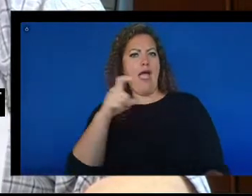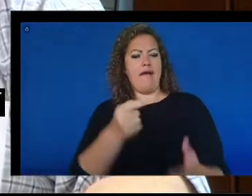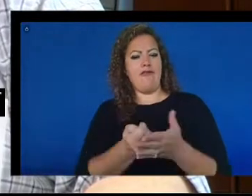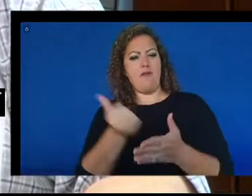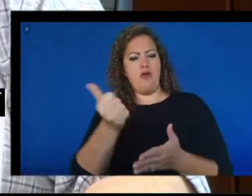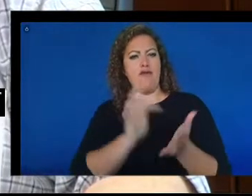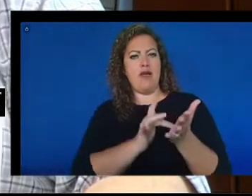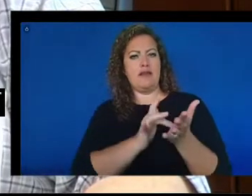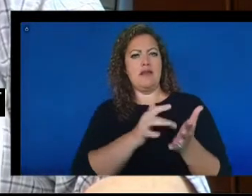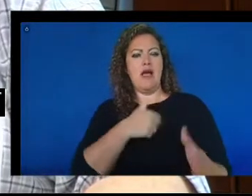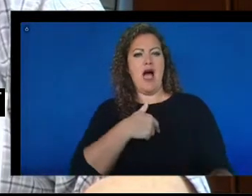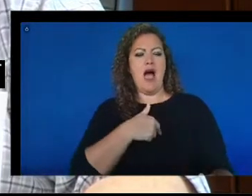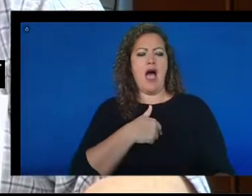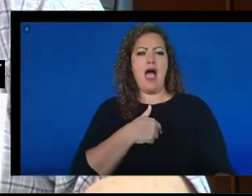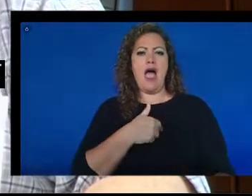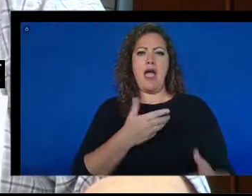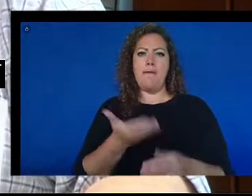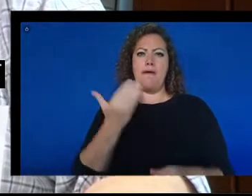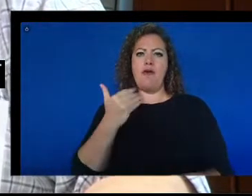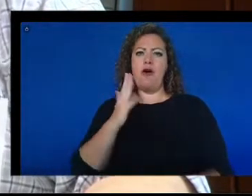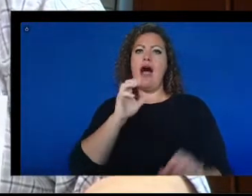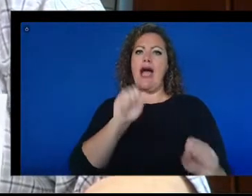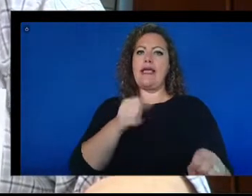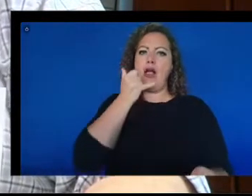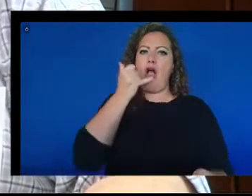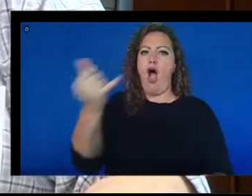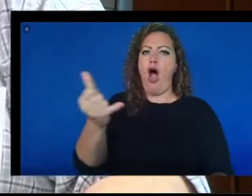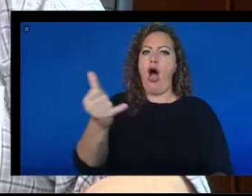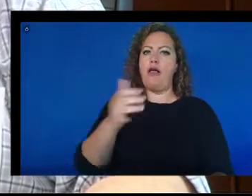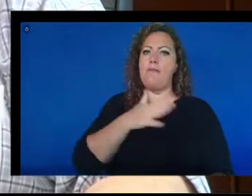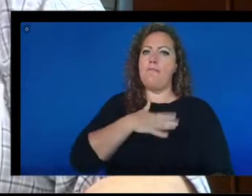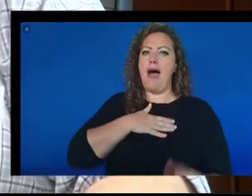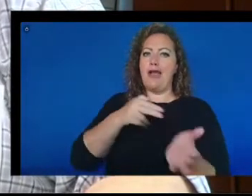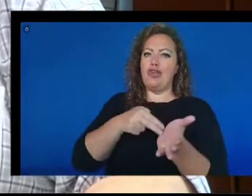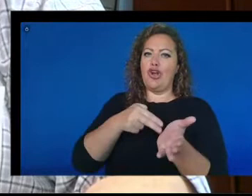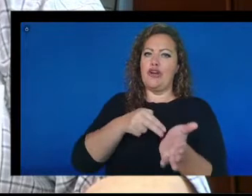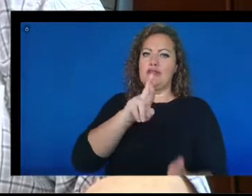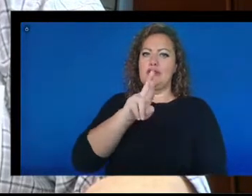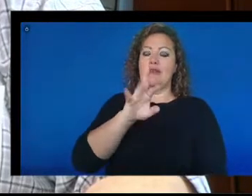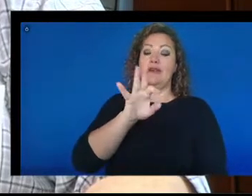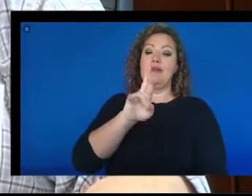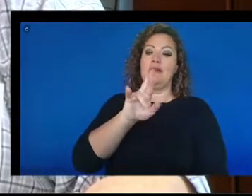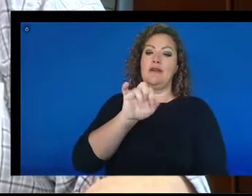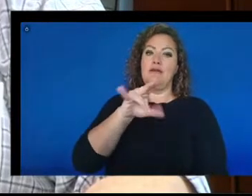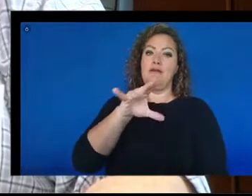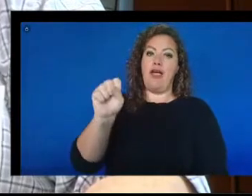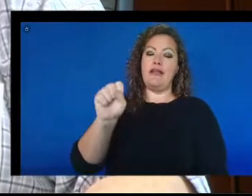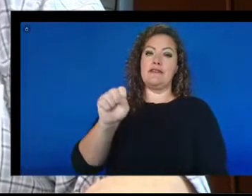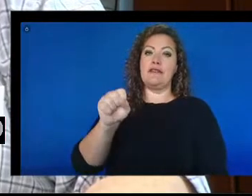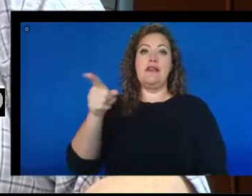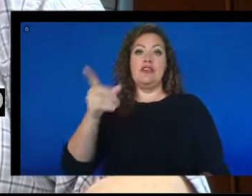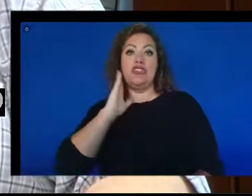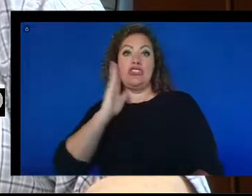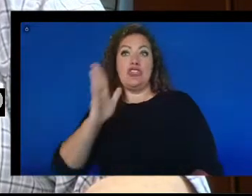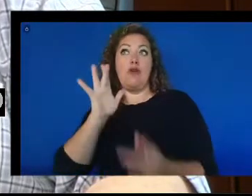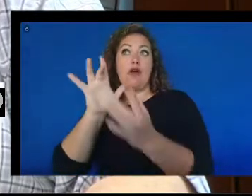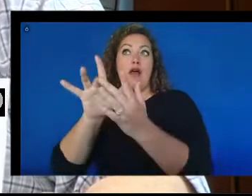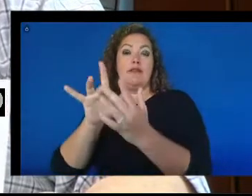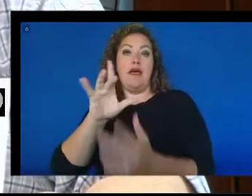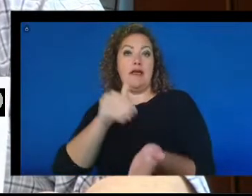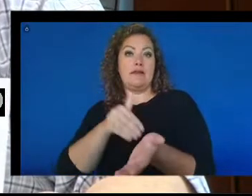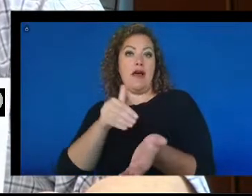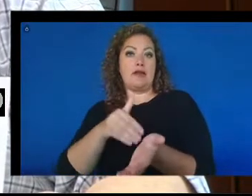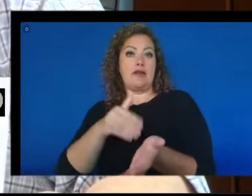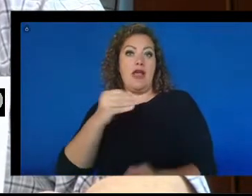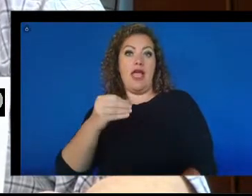would pick up the phone and call Frances. She checks with the doctor and tells them to prescribe it because other medications